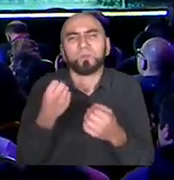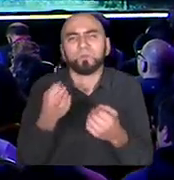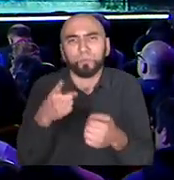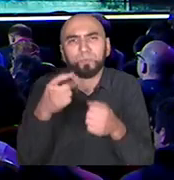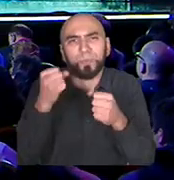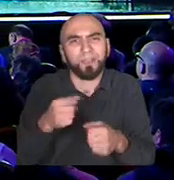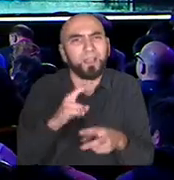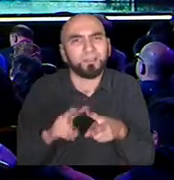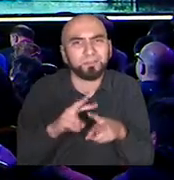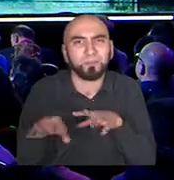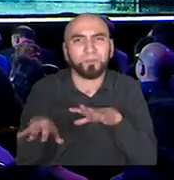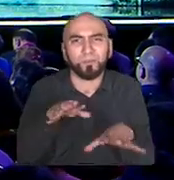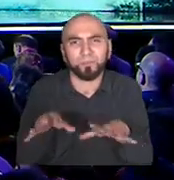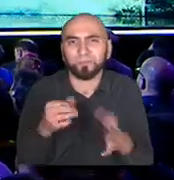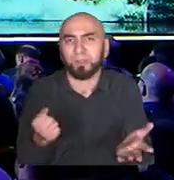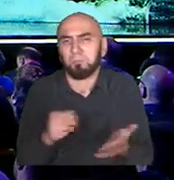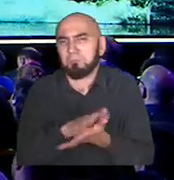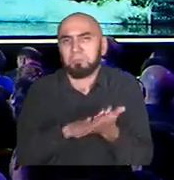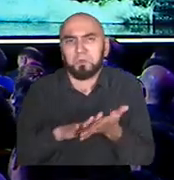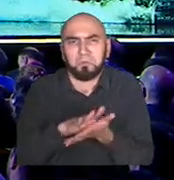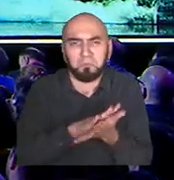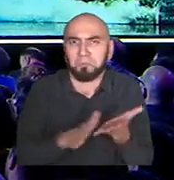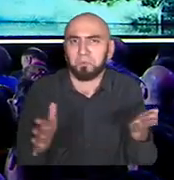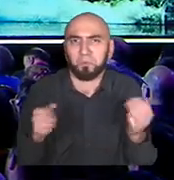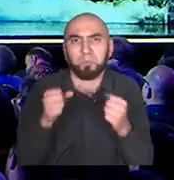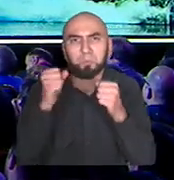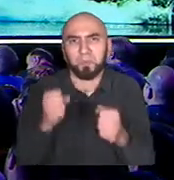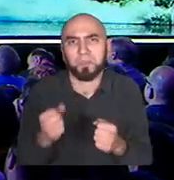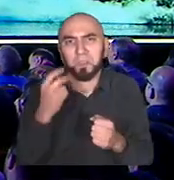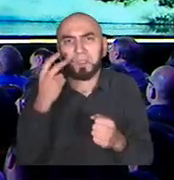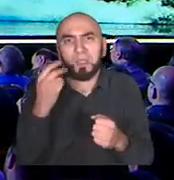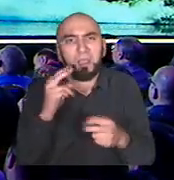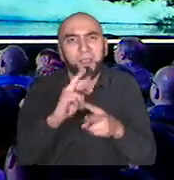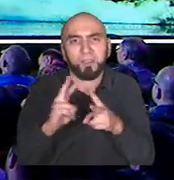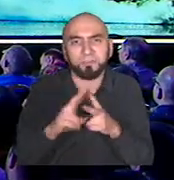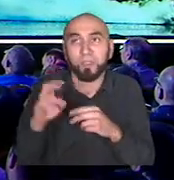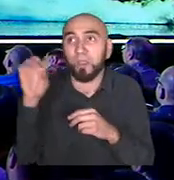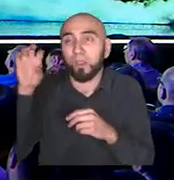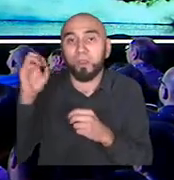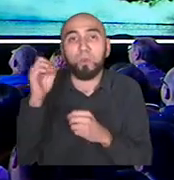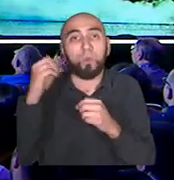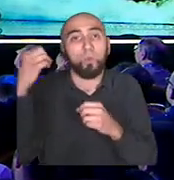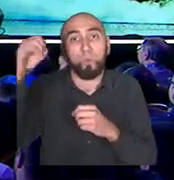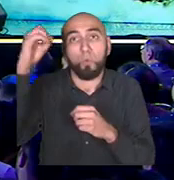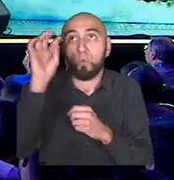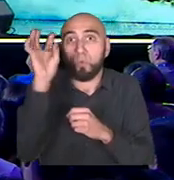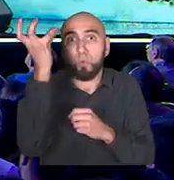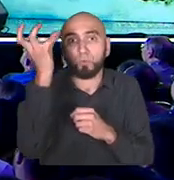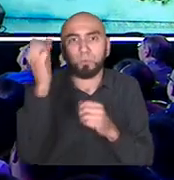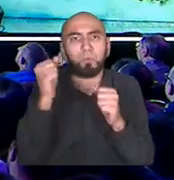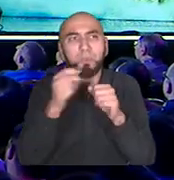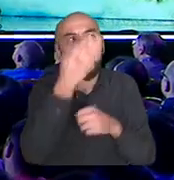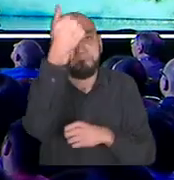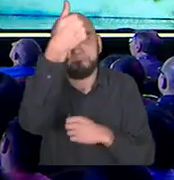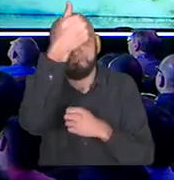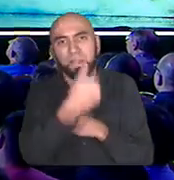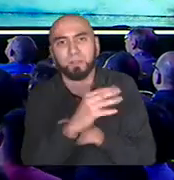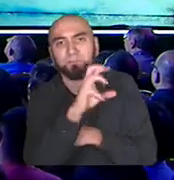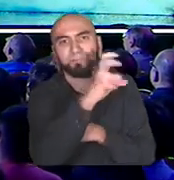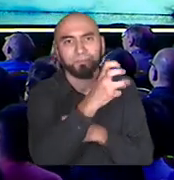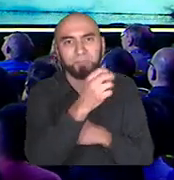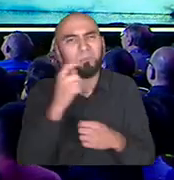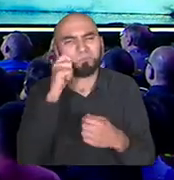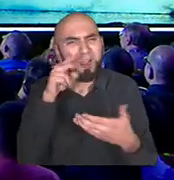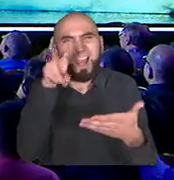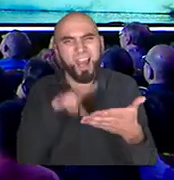could put the status of your servers in lights around the wall so that everybody understands. But you don't have to read anything. There's no audio